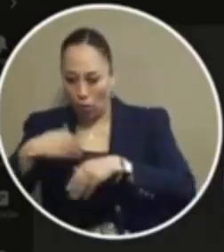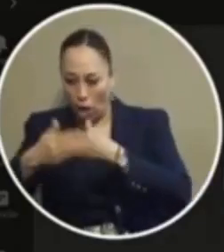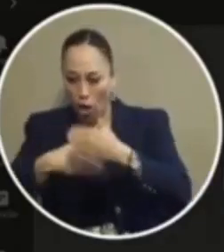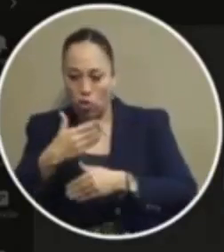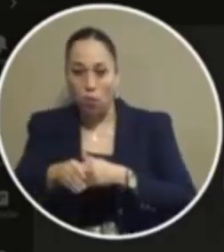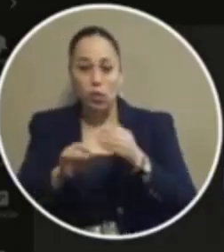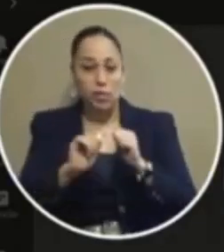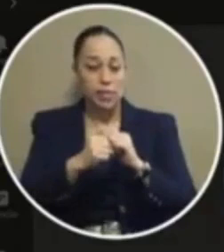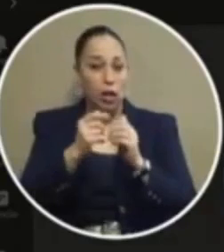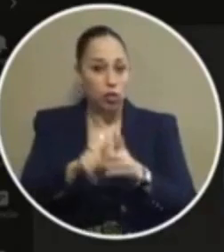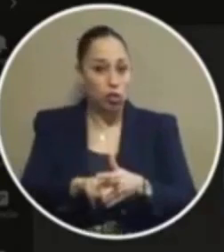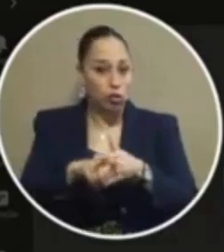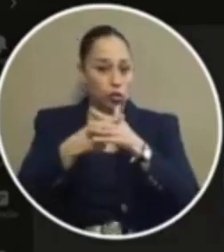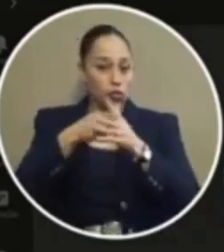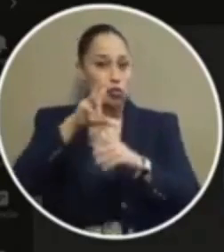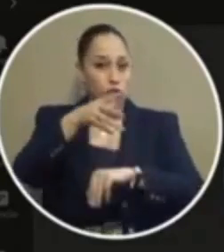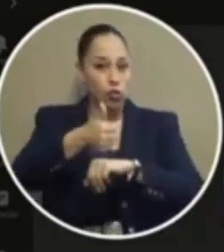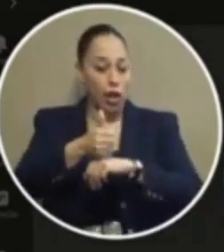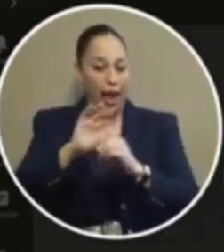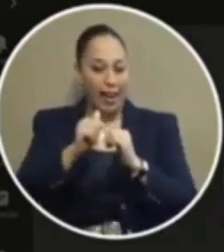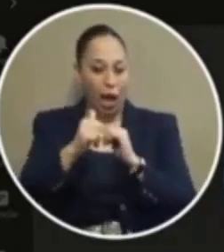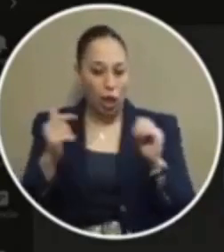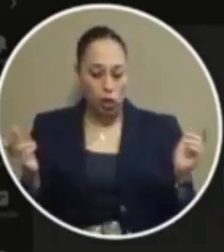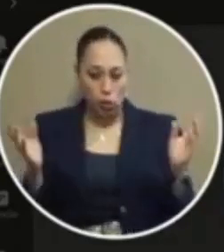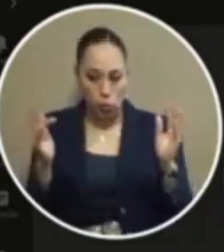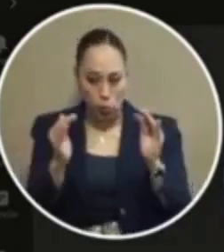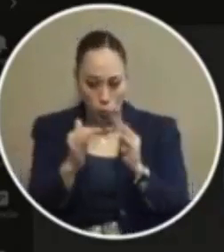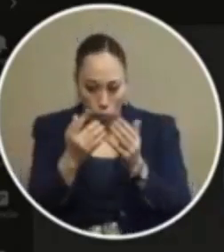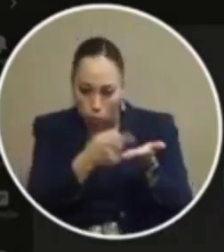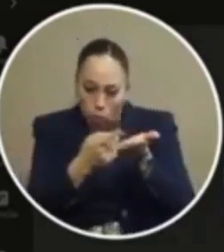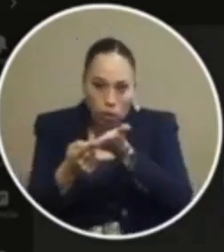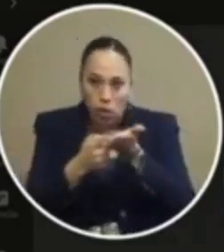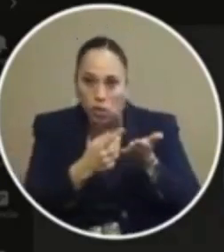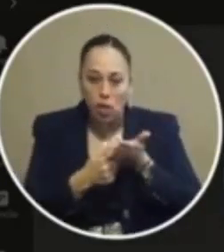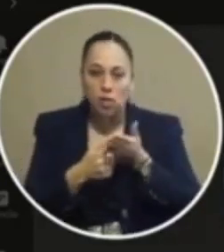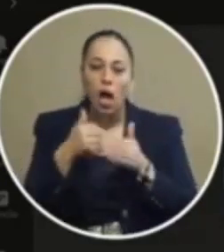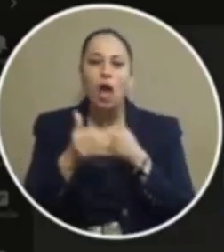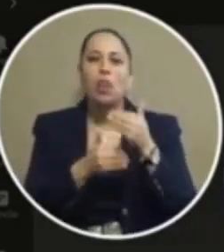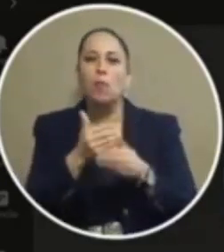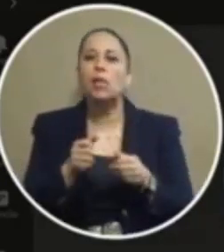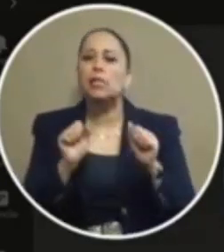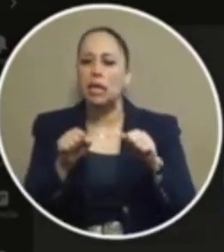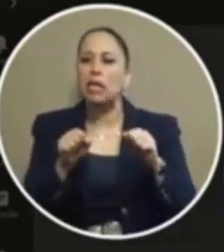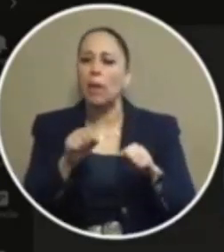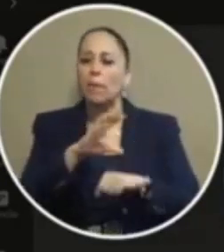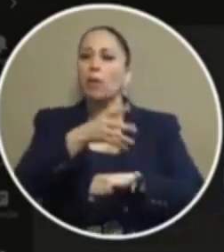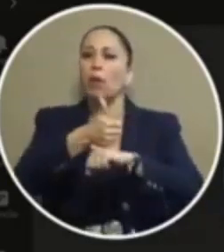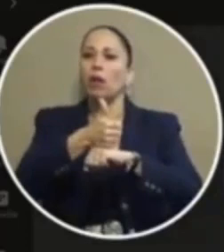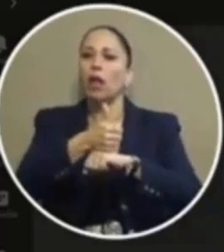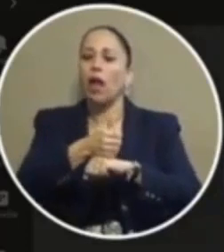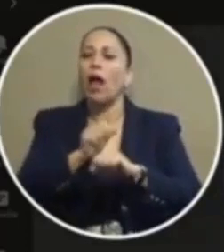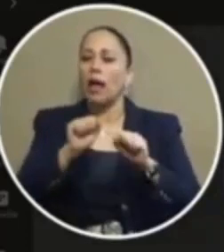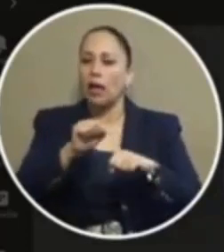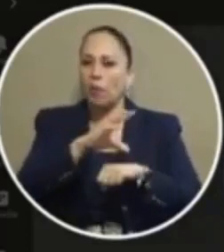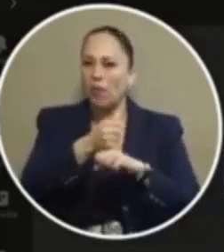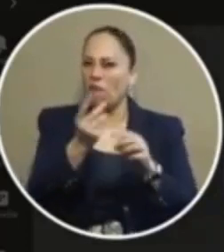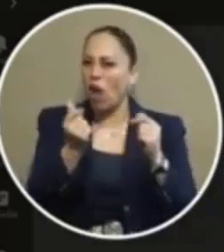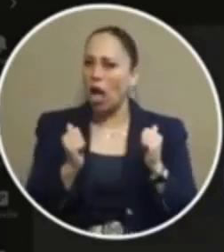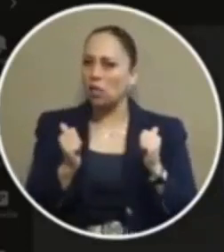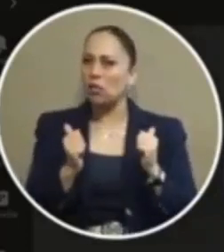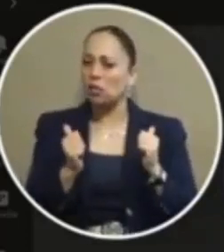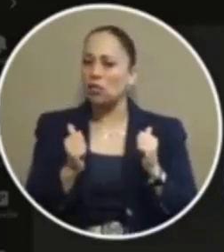to be implemented and getting us all to meet together and discuss it and a process can be implemented and it can be implemented quickly